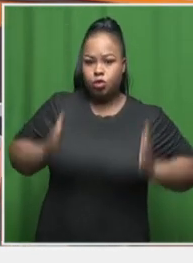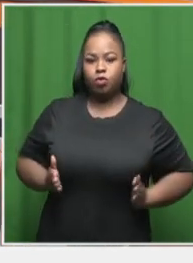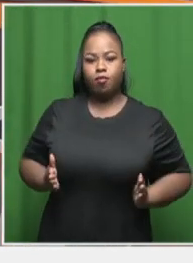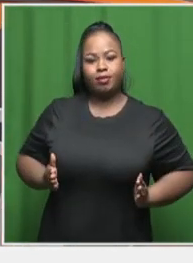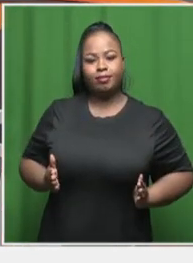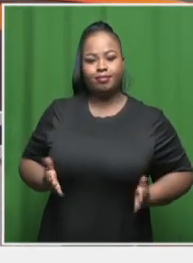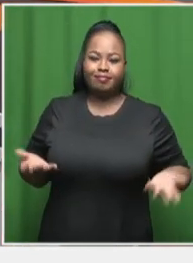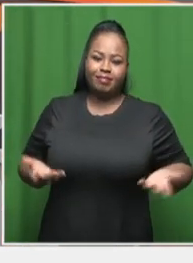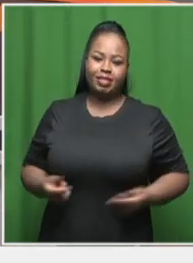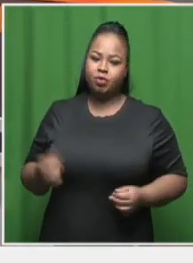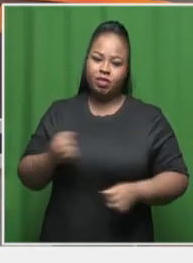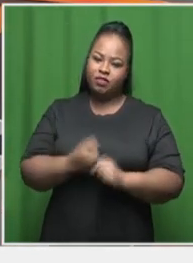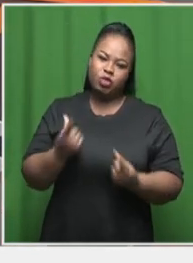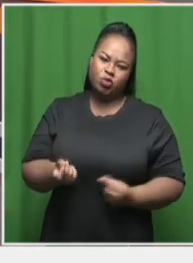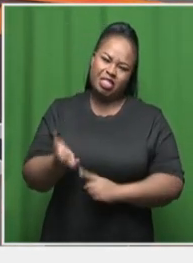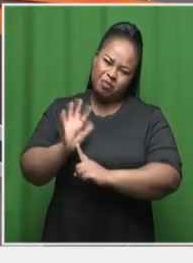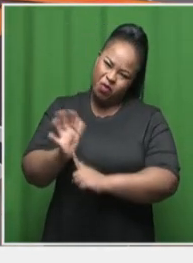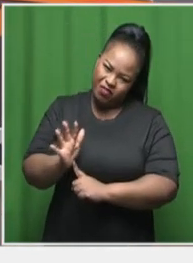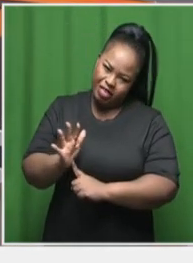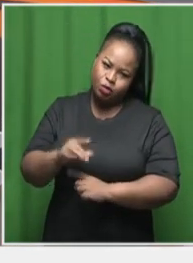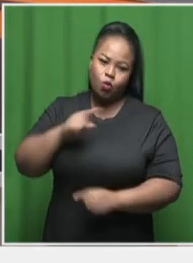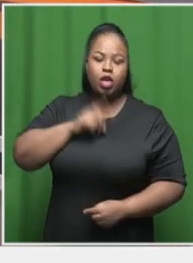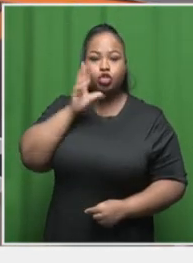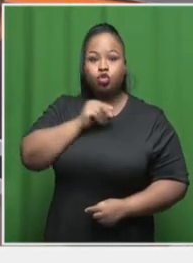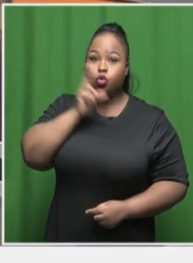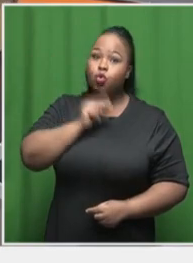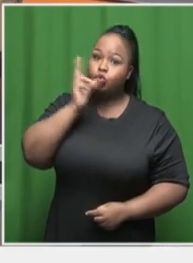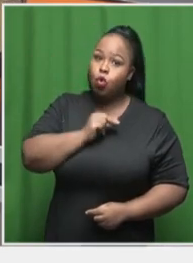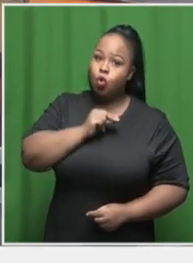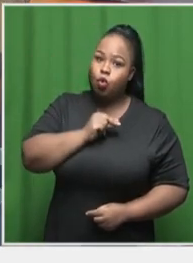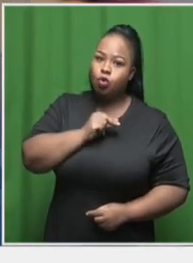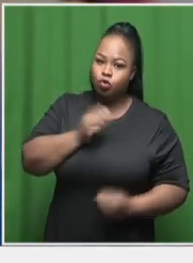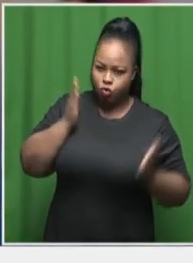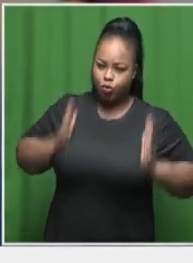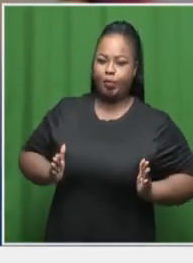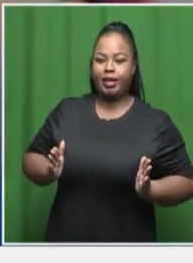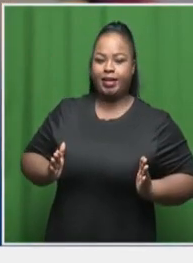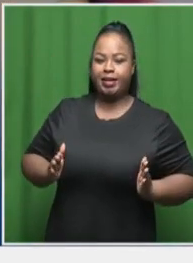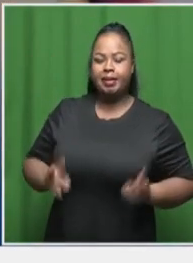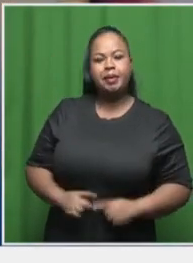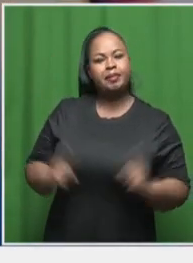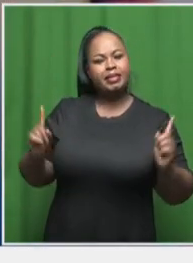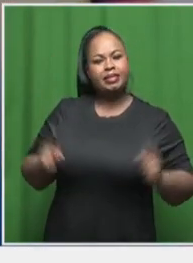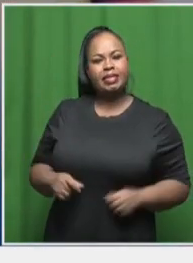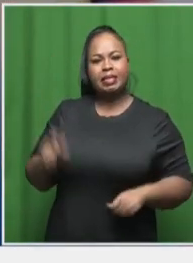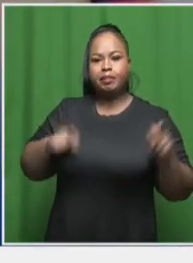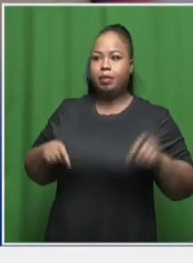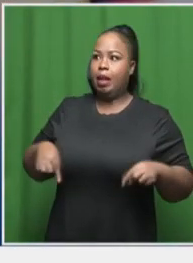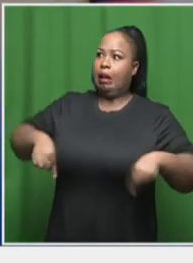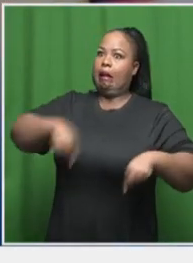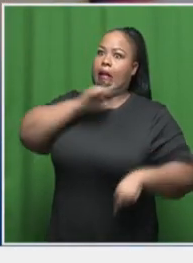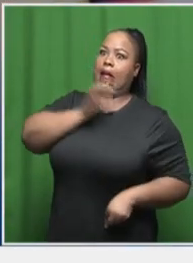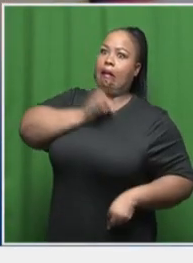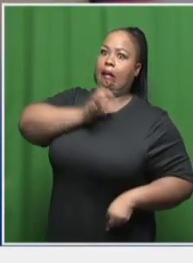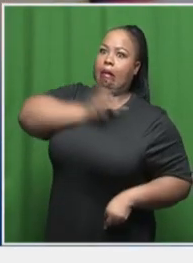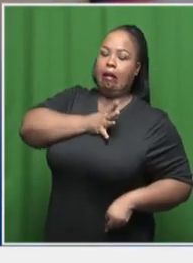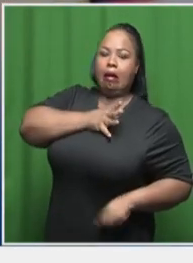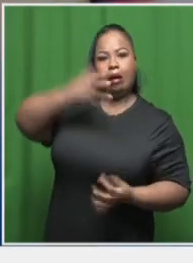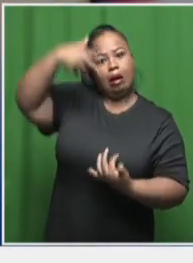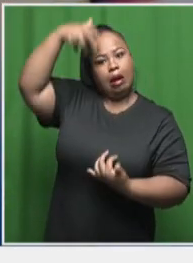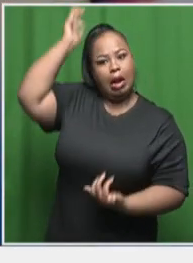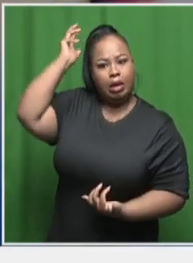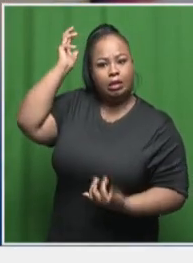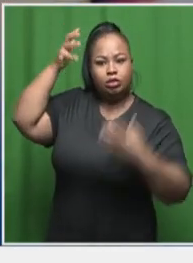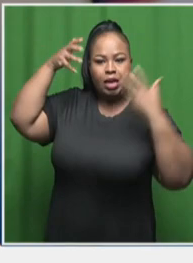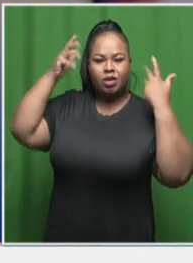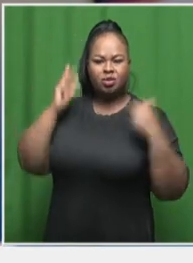you wouldn't, we wouldn't do that in the movie. In the movie, he's talking to the humans, but you know, people fear lions, but, um,